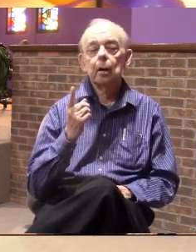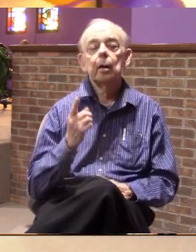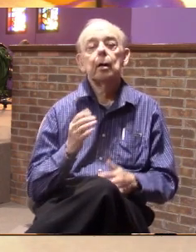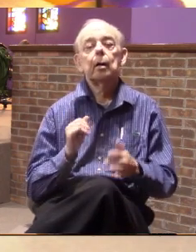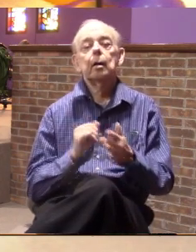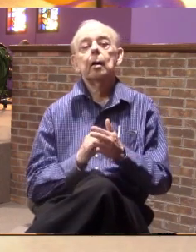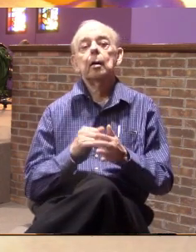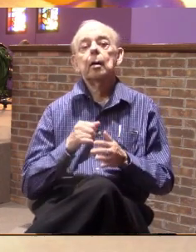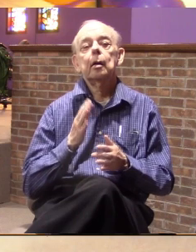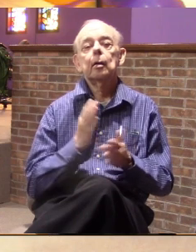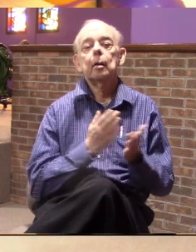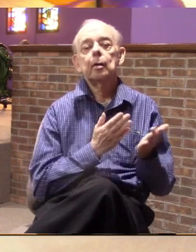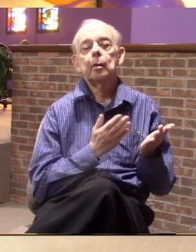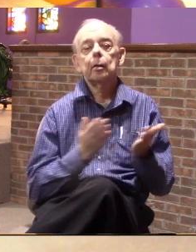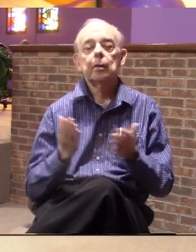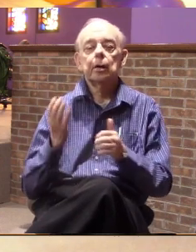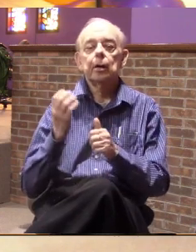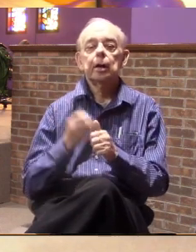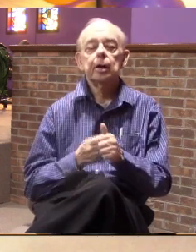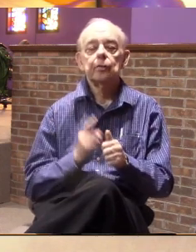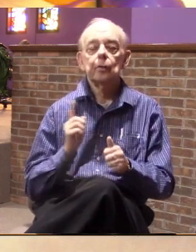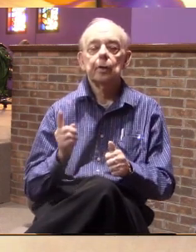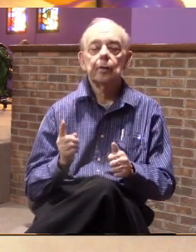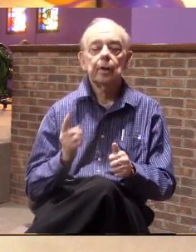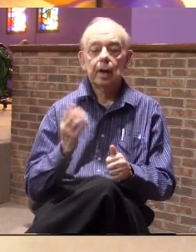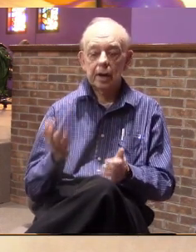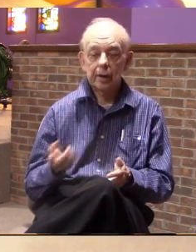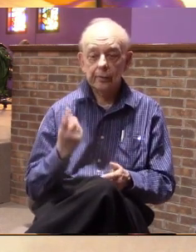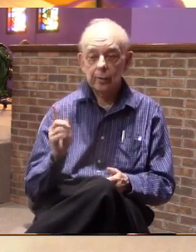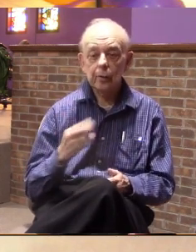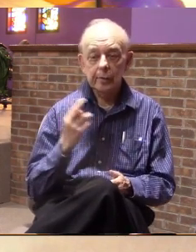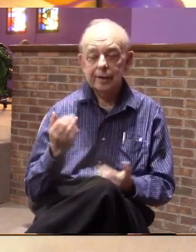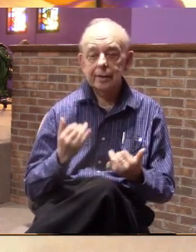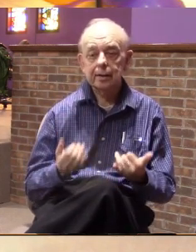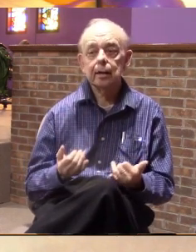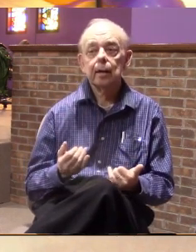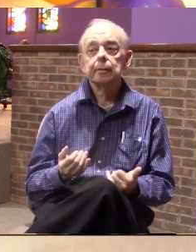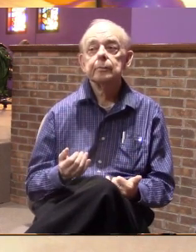that God brings each and every one of you here for a reason today.